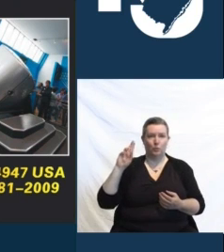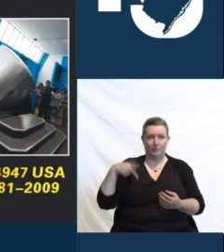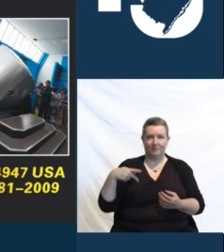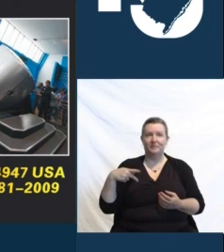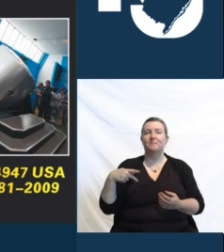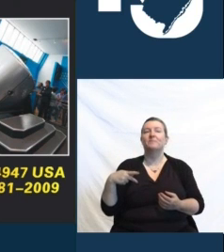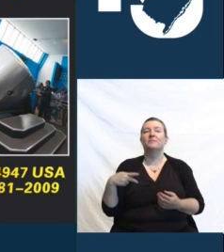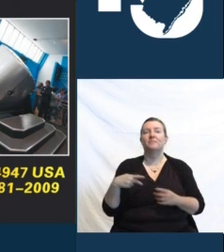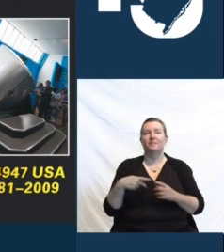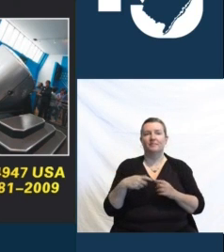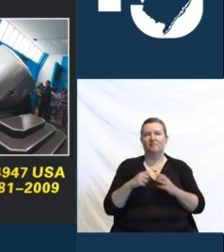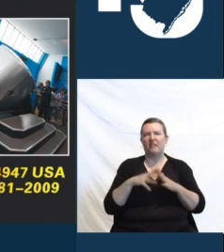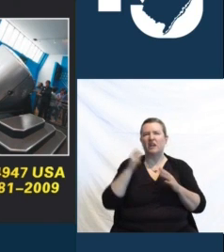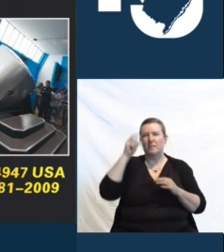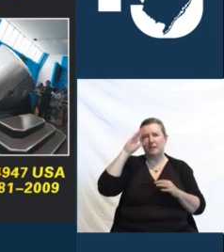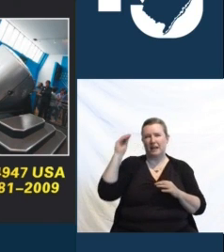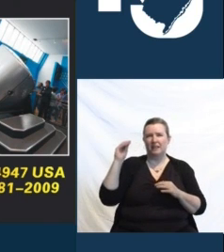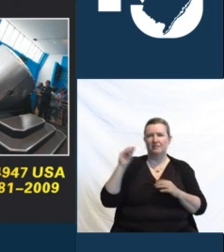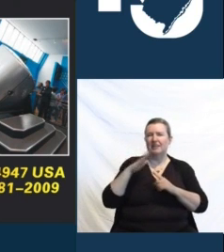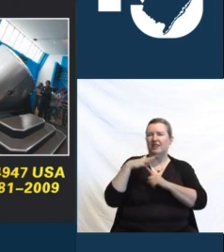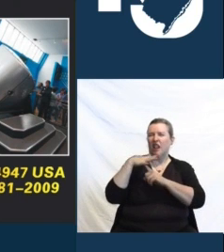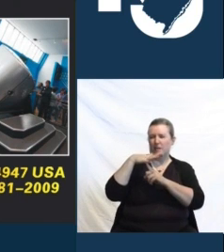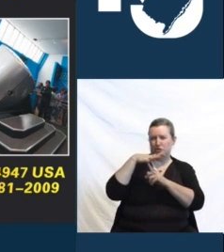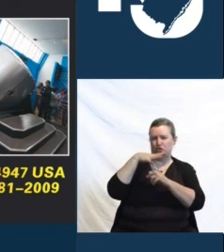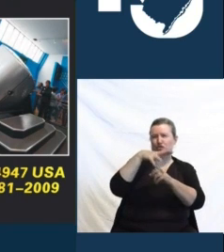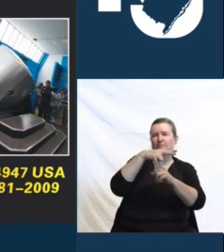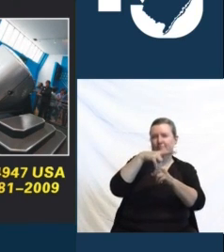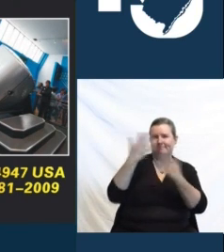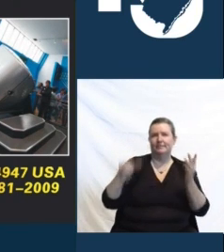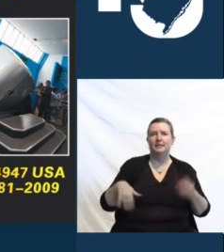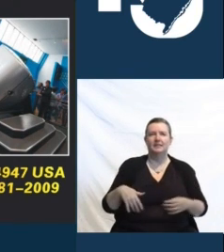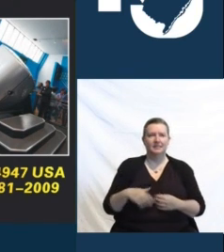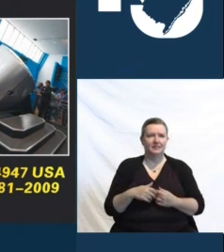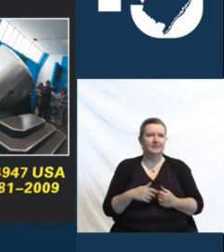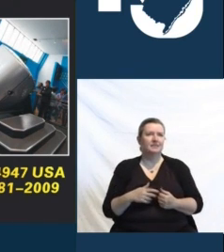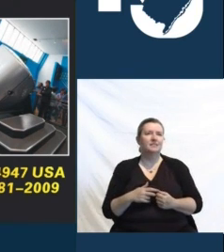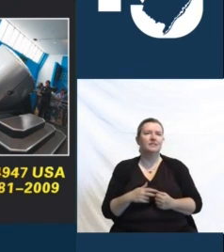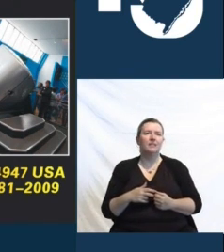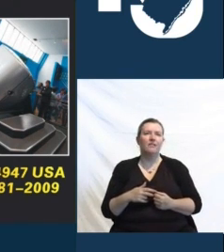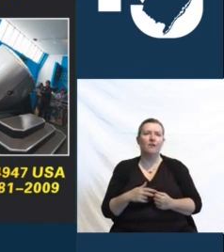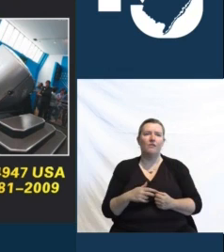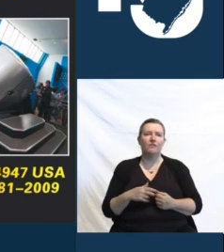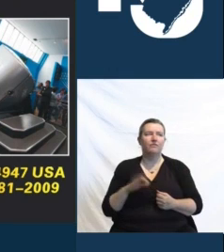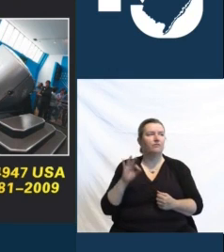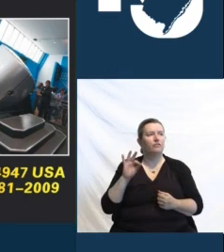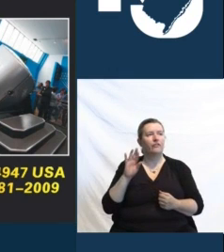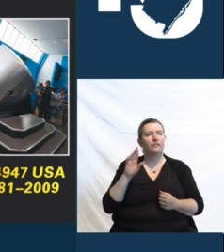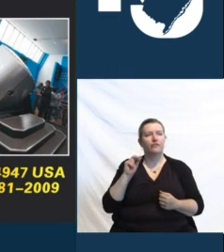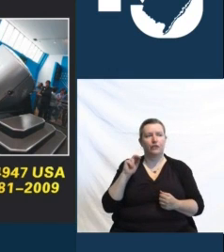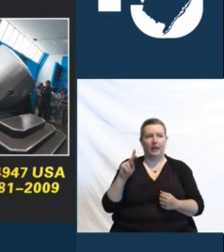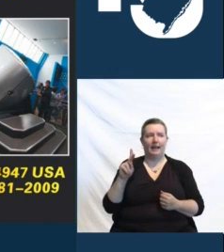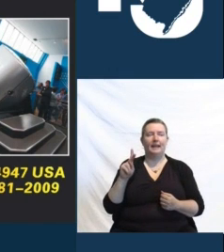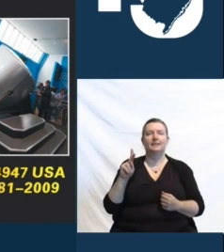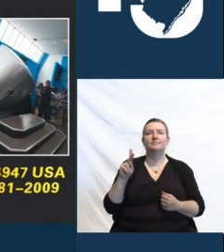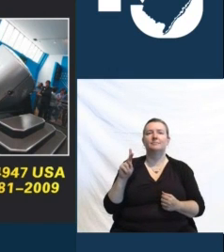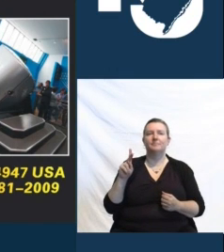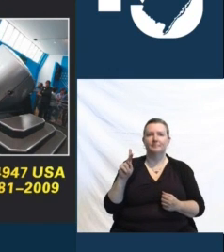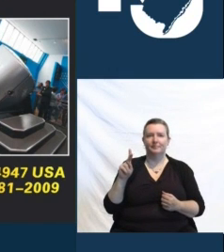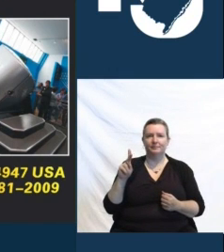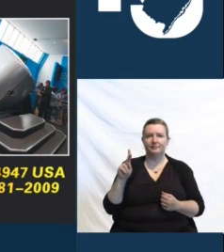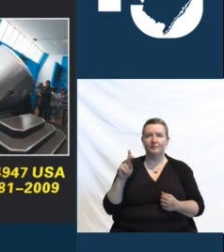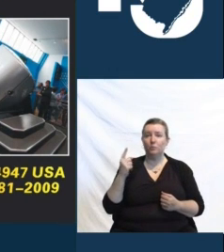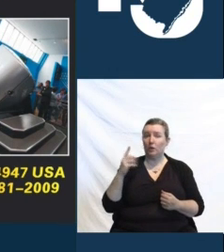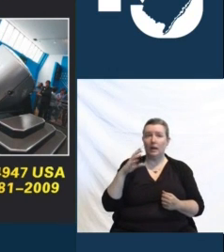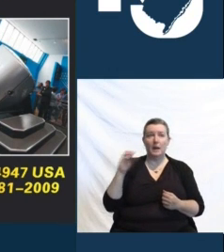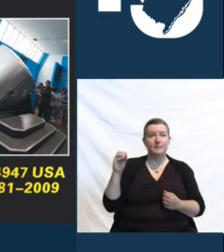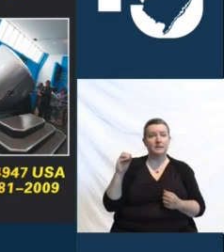helicopter pilot, that guy, Frank McClintock. Max Flight is the only company, Pat, in the world that produces a fully